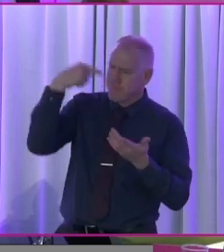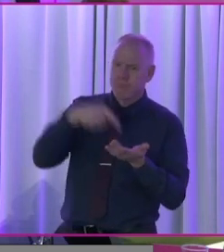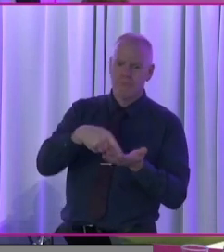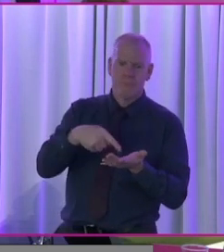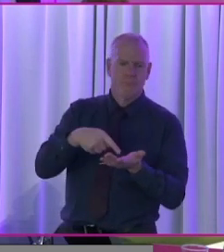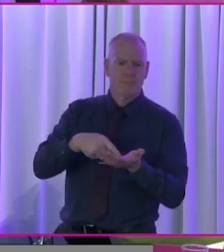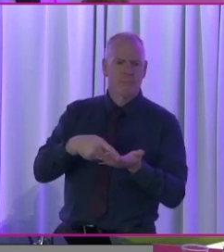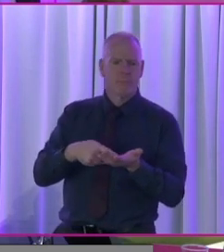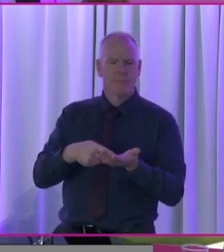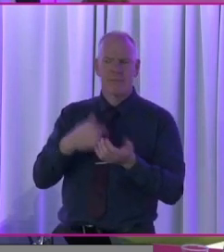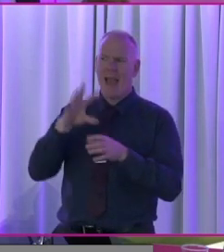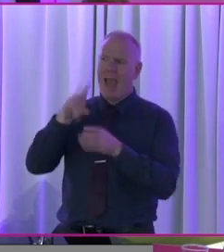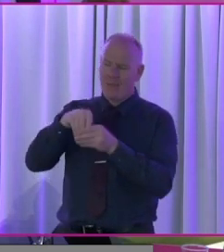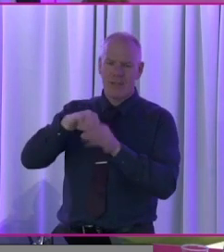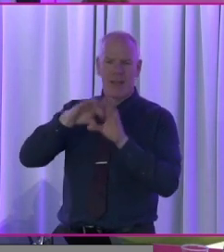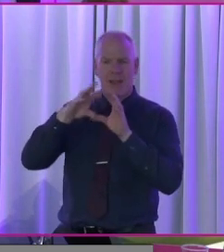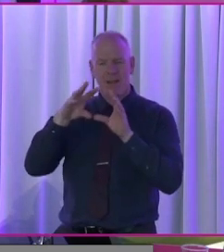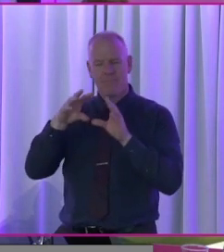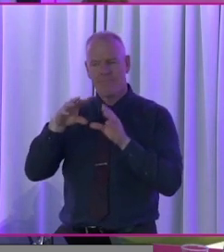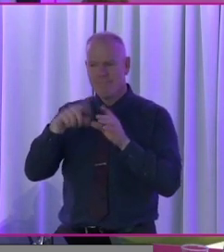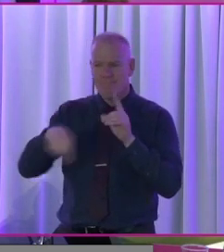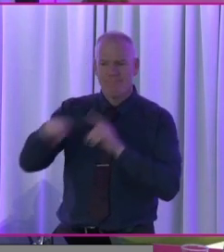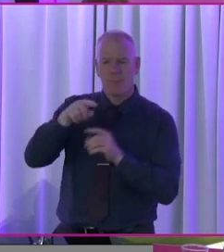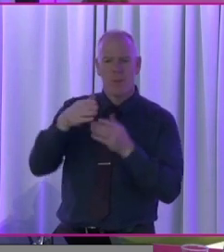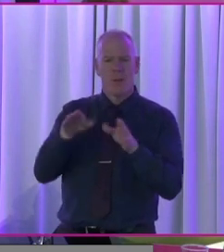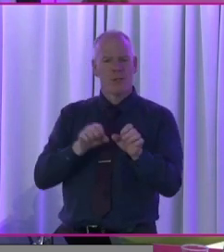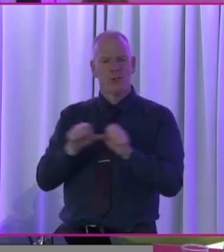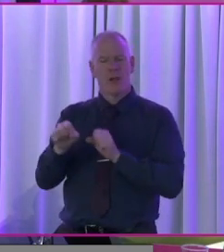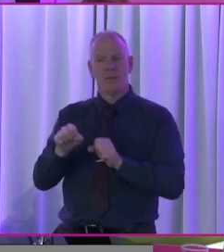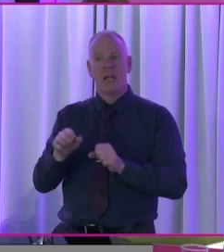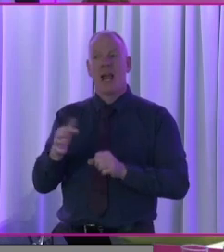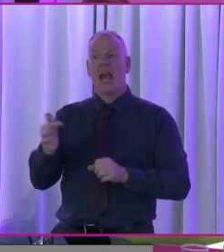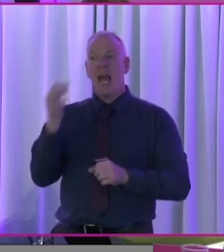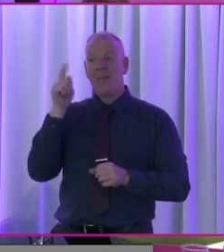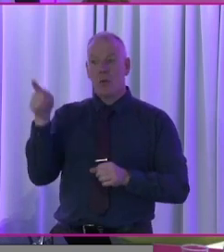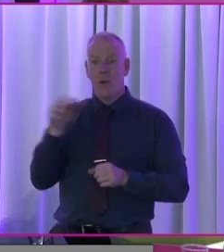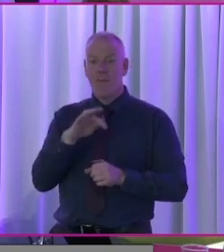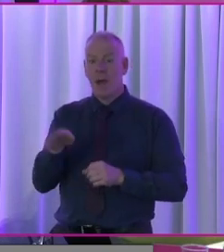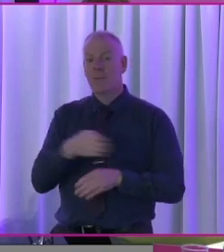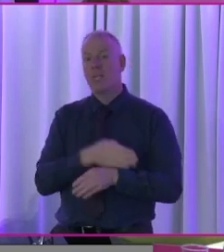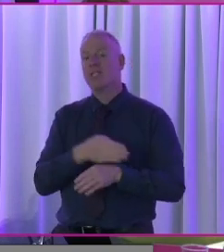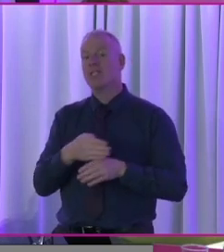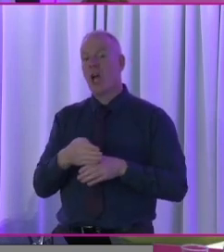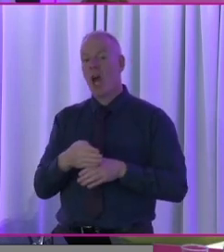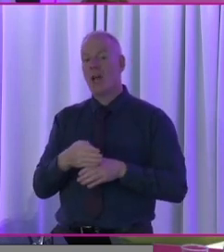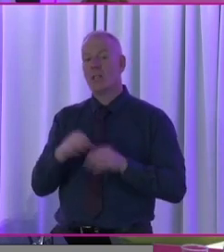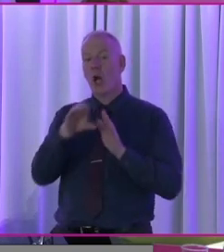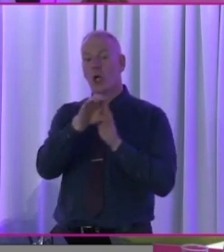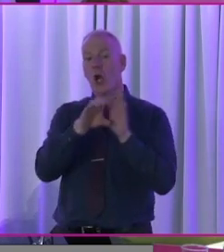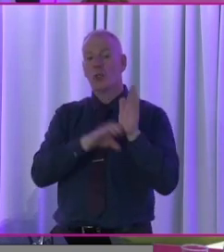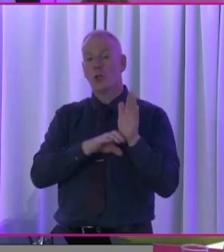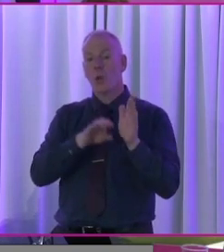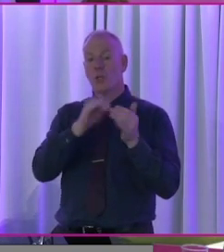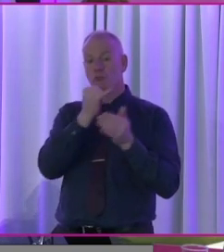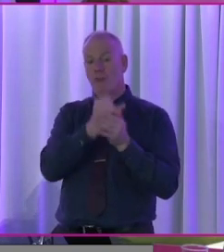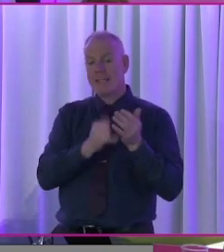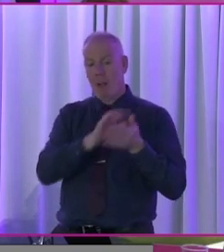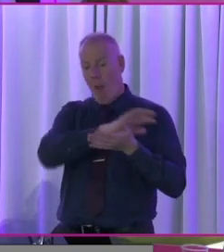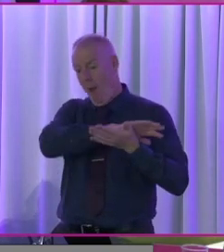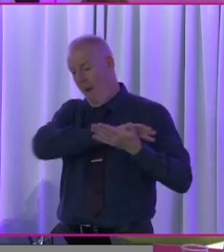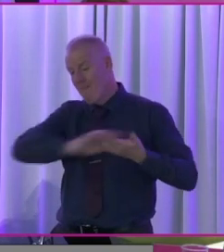everything across the public services. If you were from a blank slate art to get rid of the constitution and the criteria,